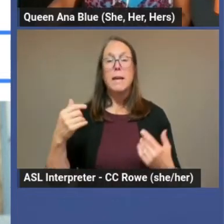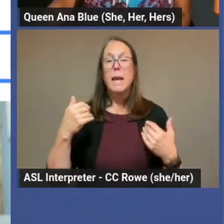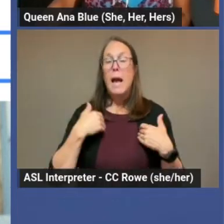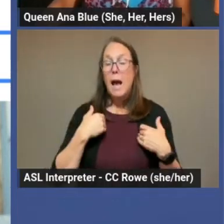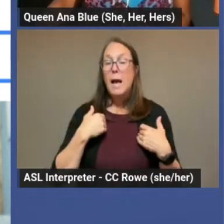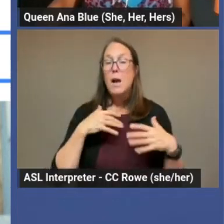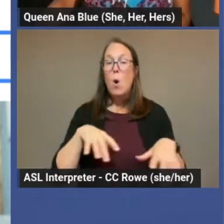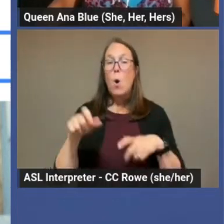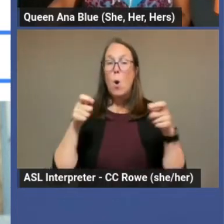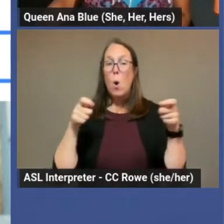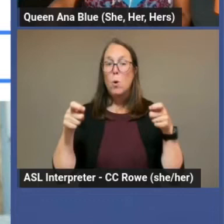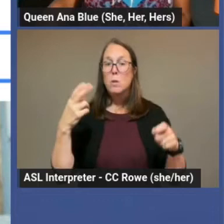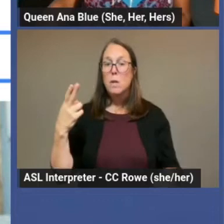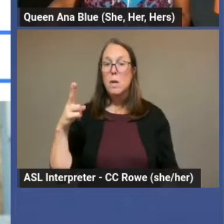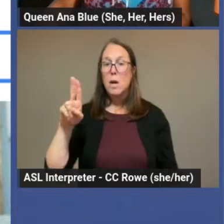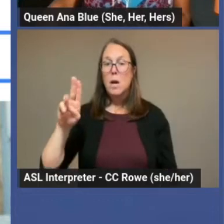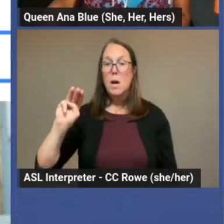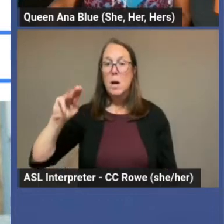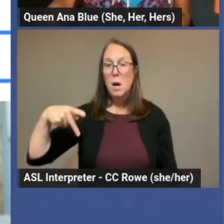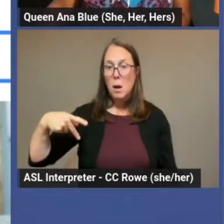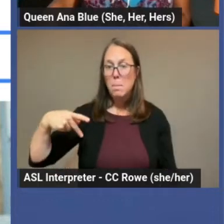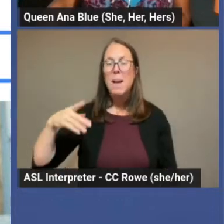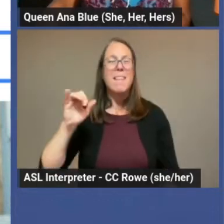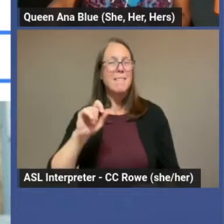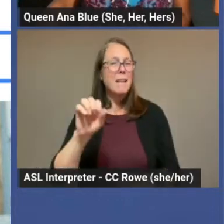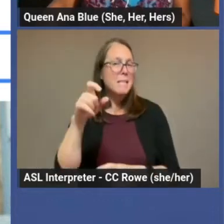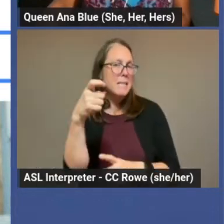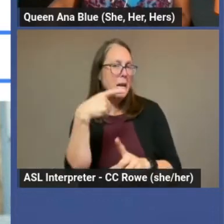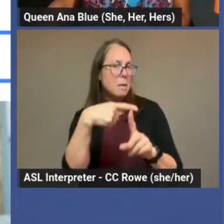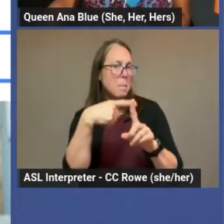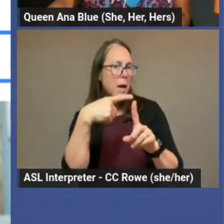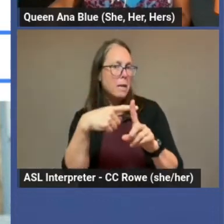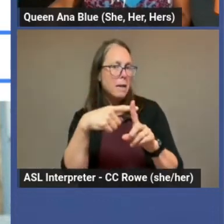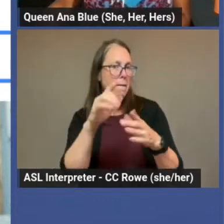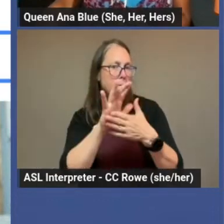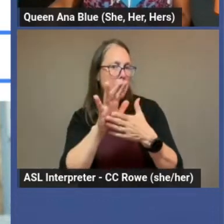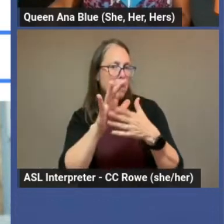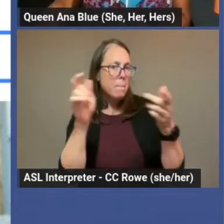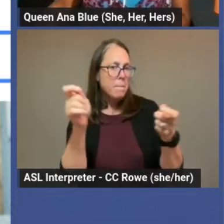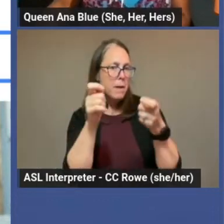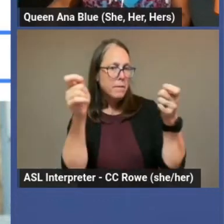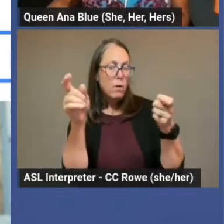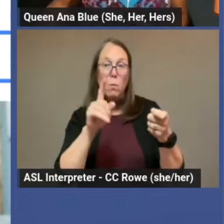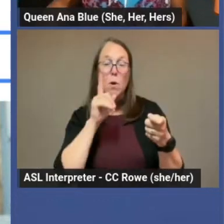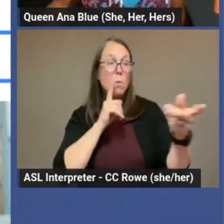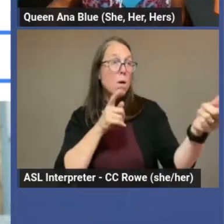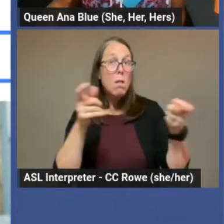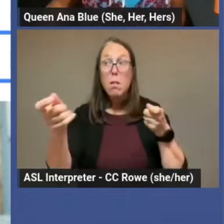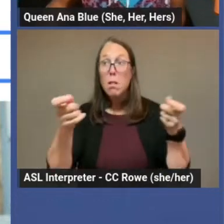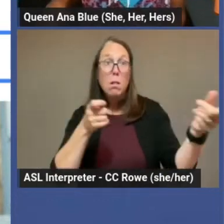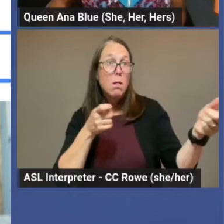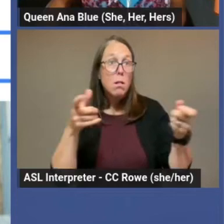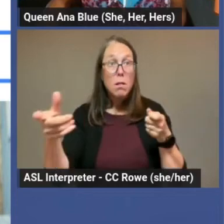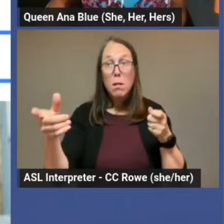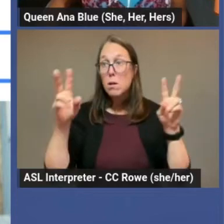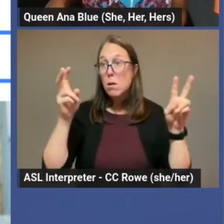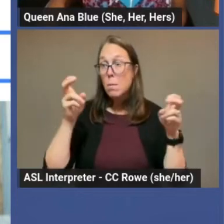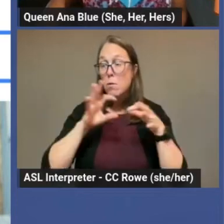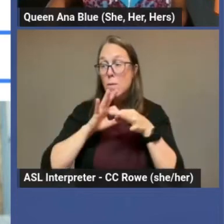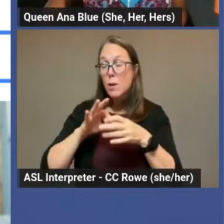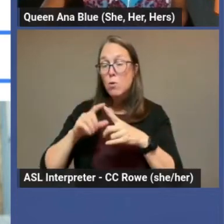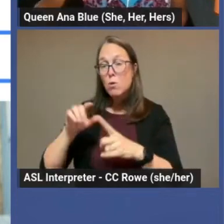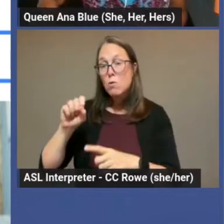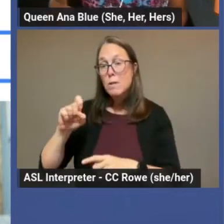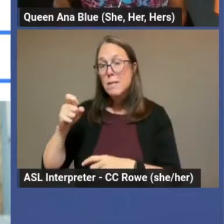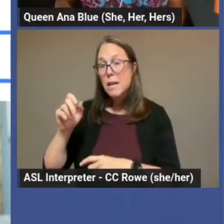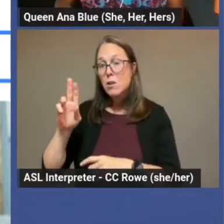that sex positive film festival you probably heard about, where he tries to bring in topics about sexuality and sex and the LGBT